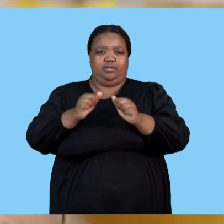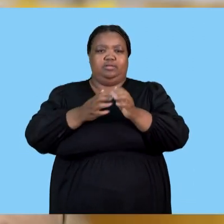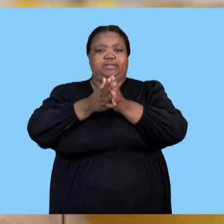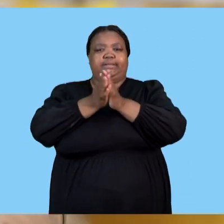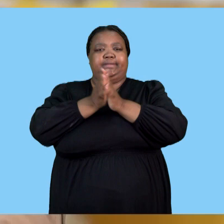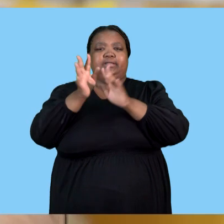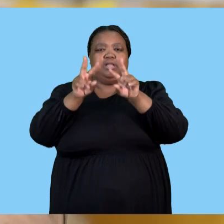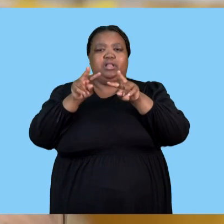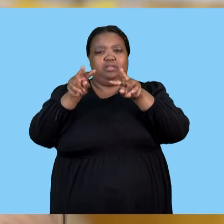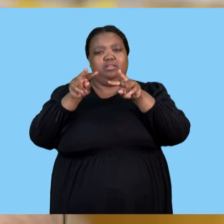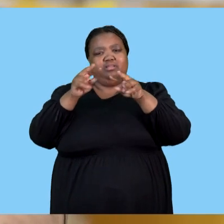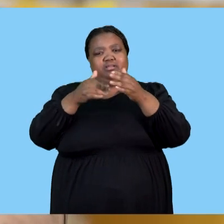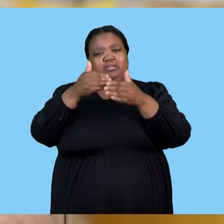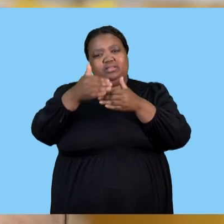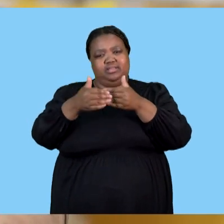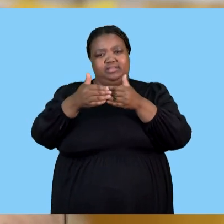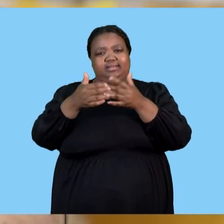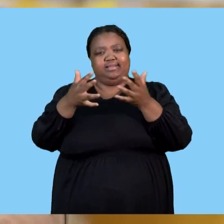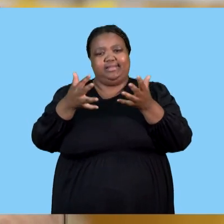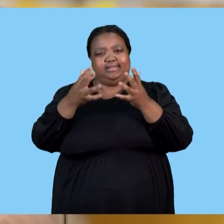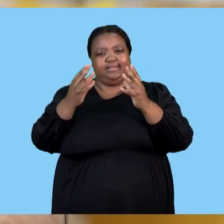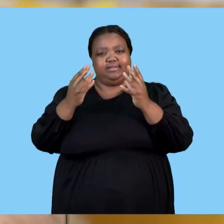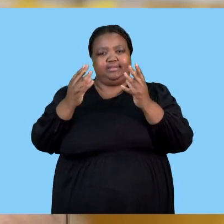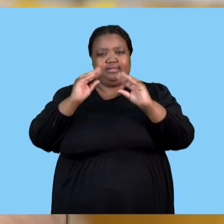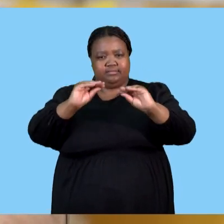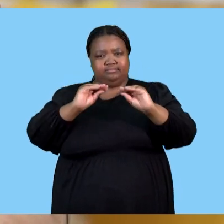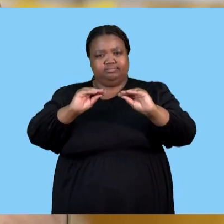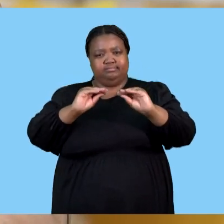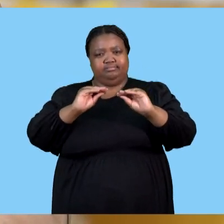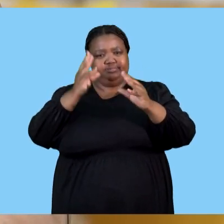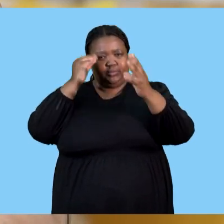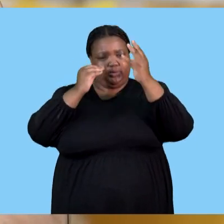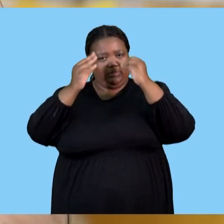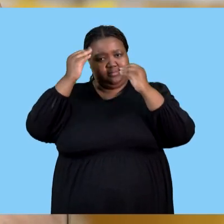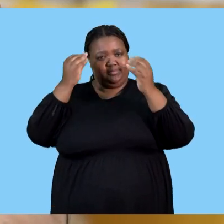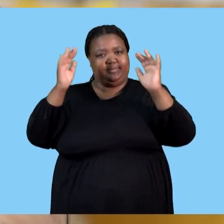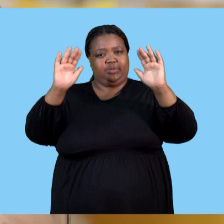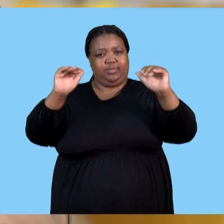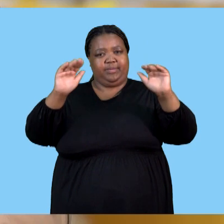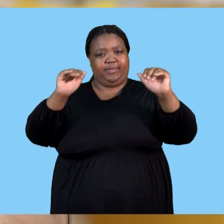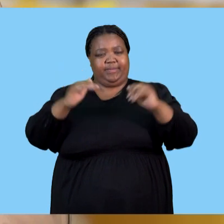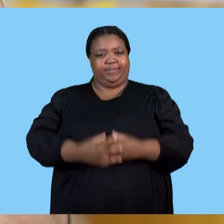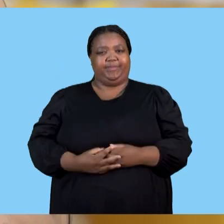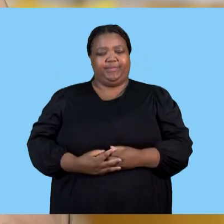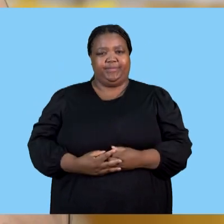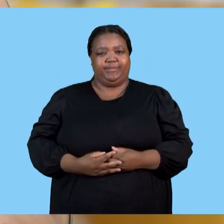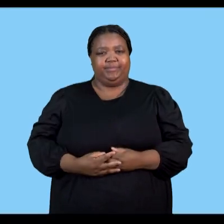dear learners, for joining me in today's class. Please look forward to our next lesson. Until then, it is goodbye.